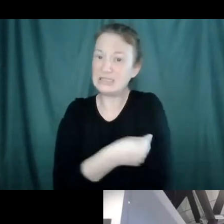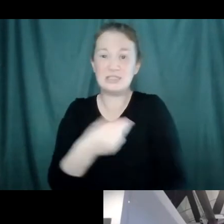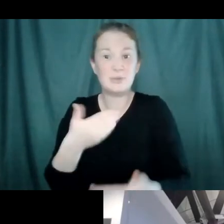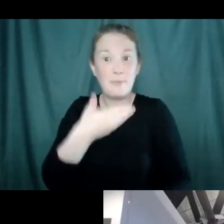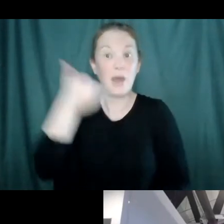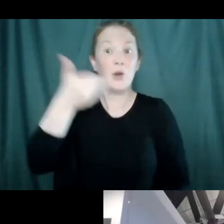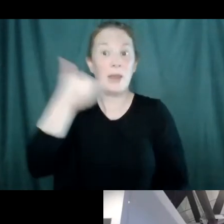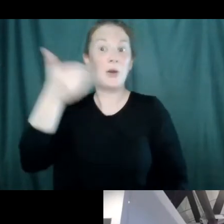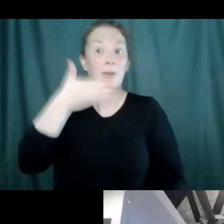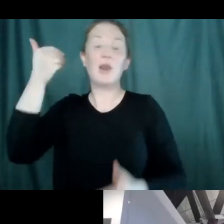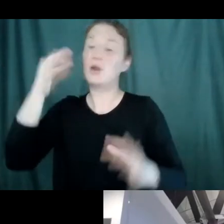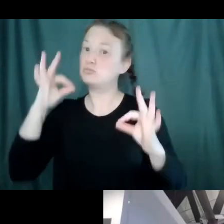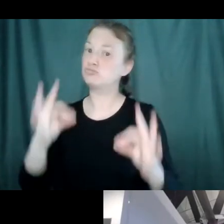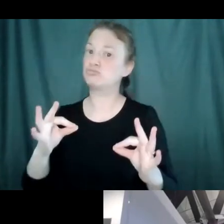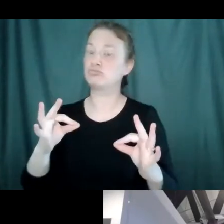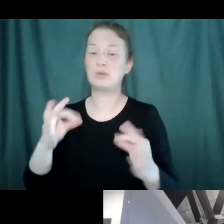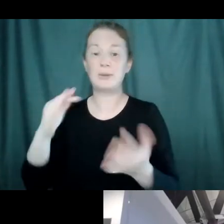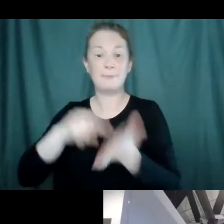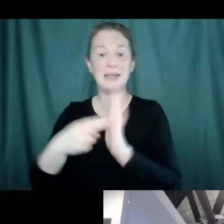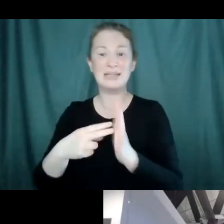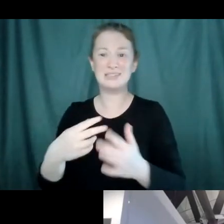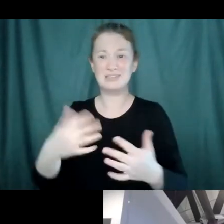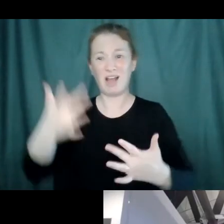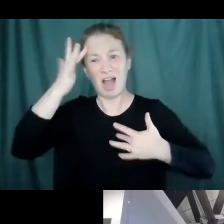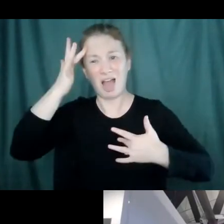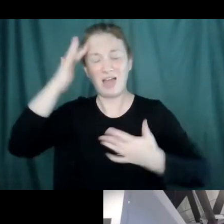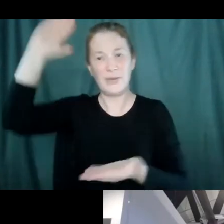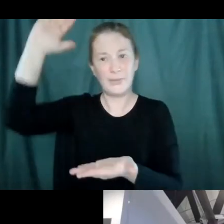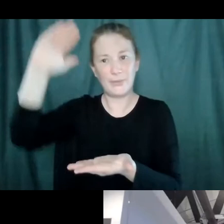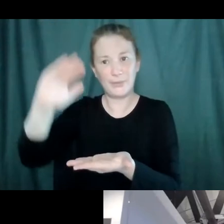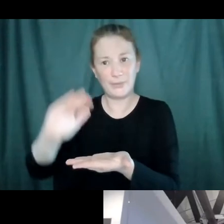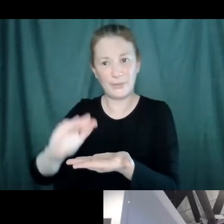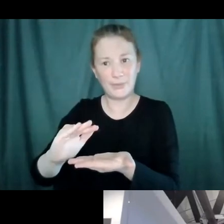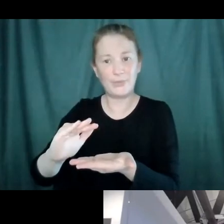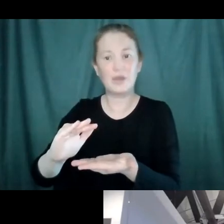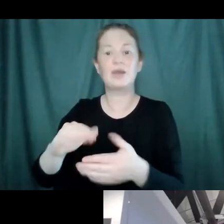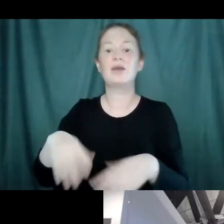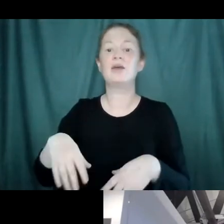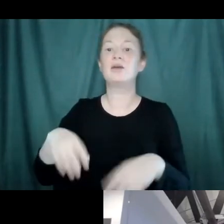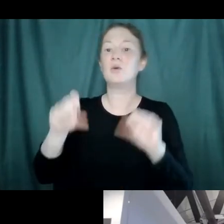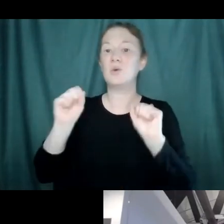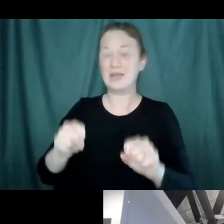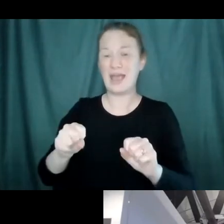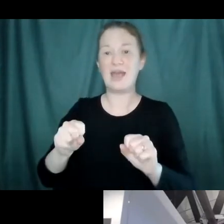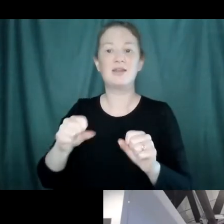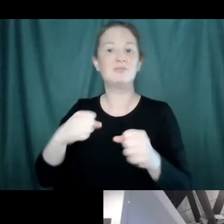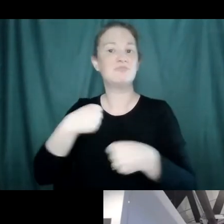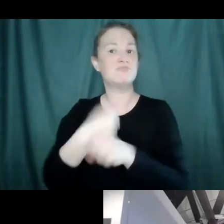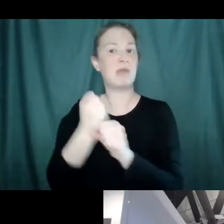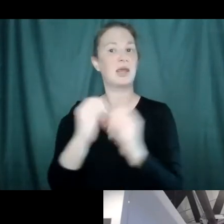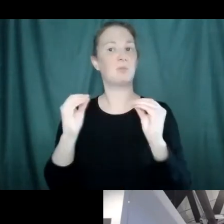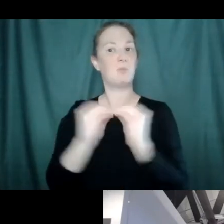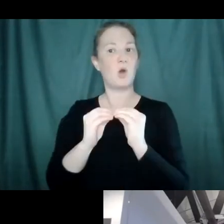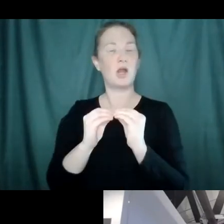people who get infected and can pass it along and we can camp this down to a point where